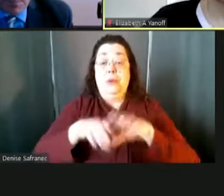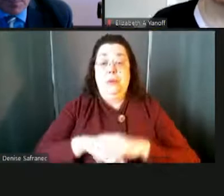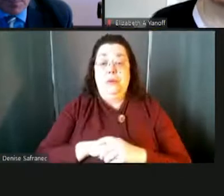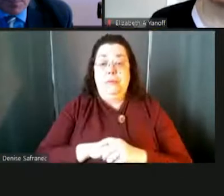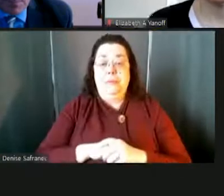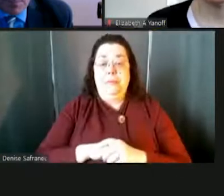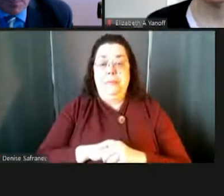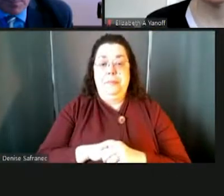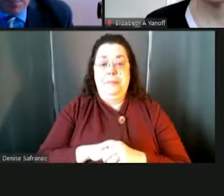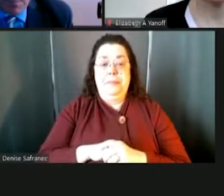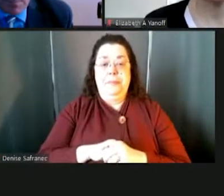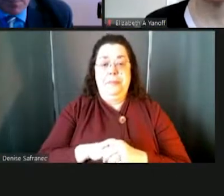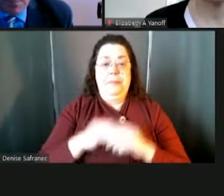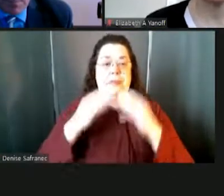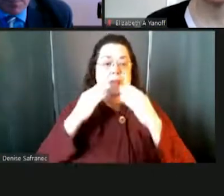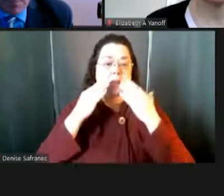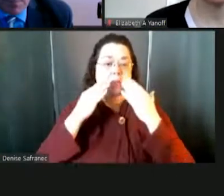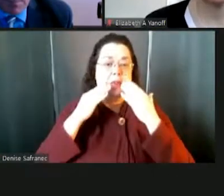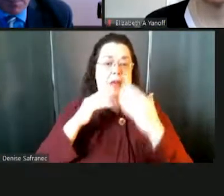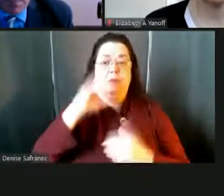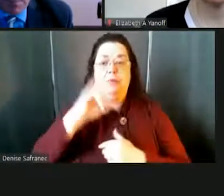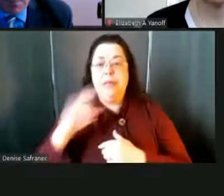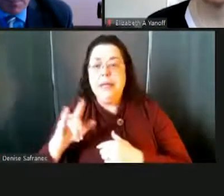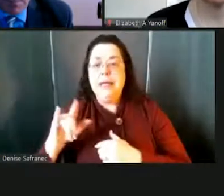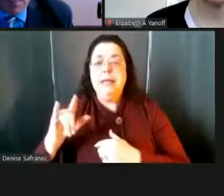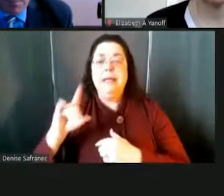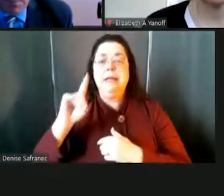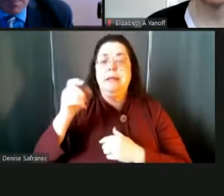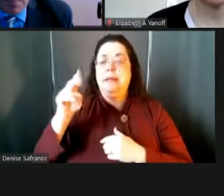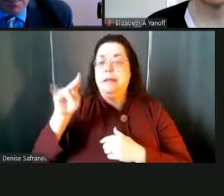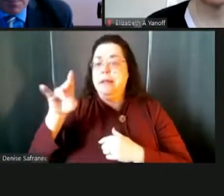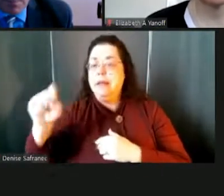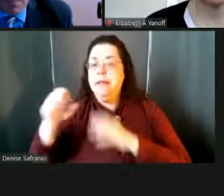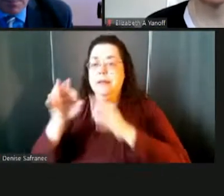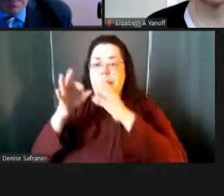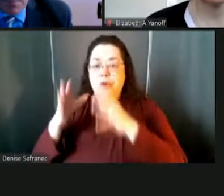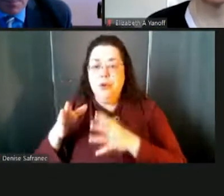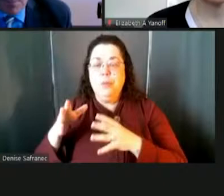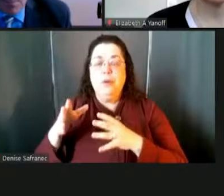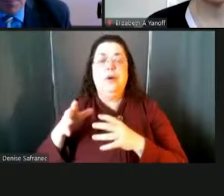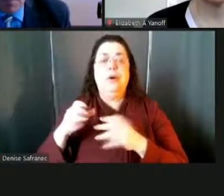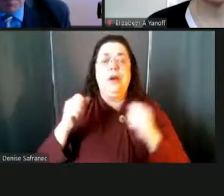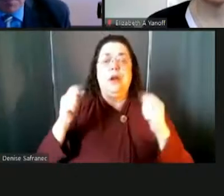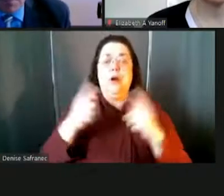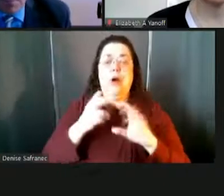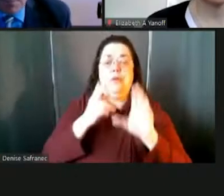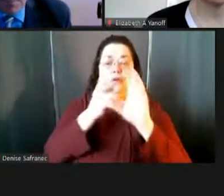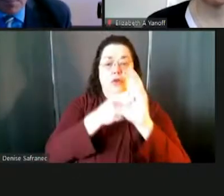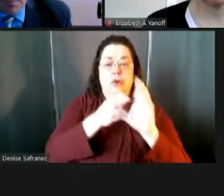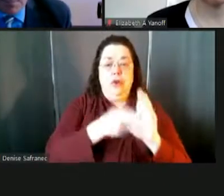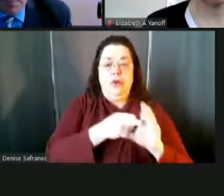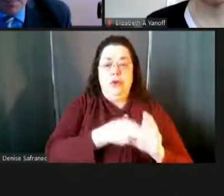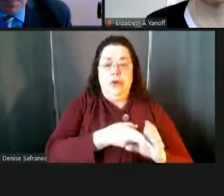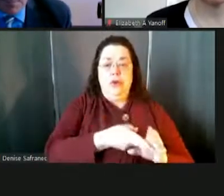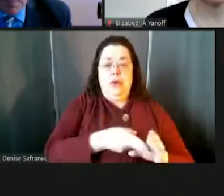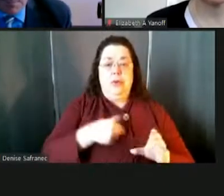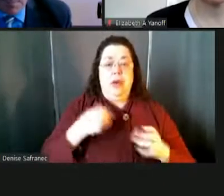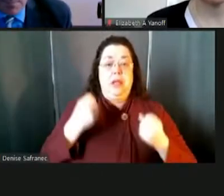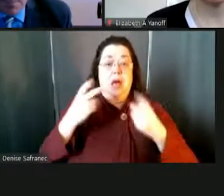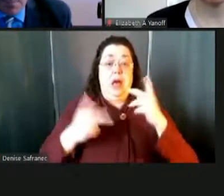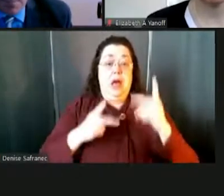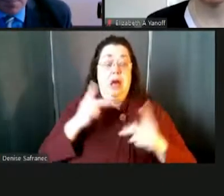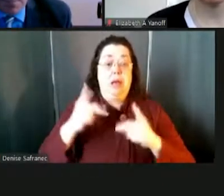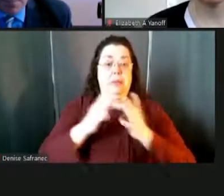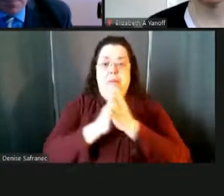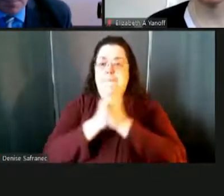Thank you, uh, to Liz, to Denise, and to our panelists. Thank you so much for joining us today. I know that we had a lot of people really